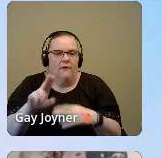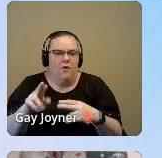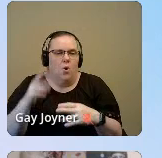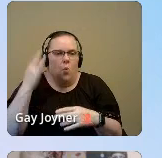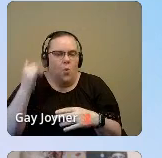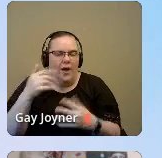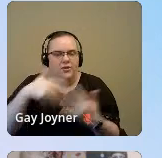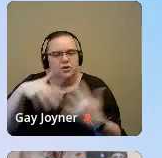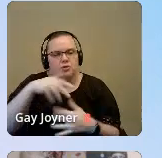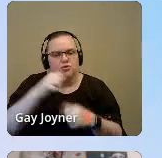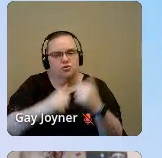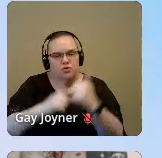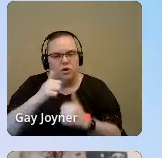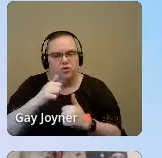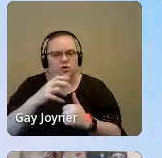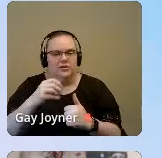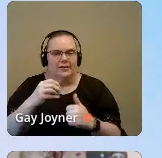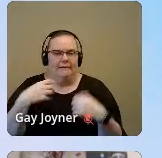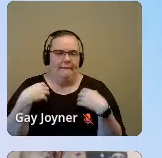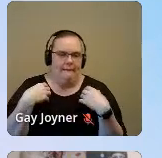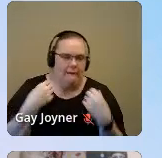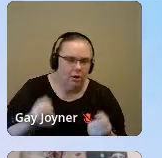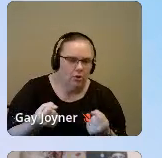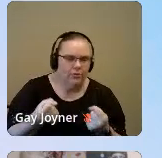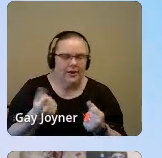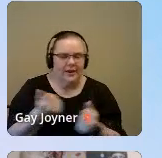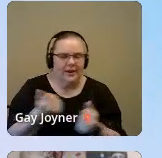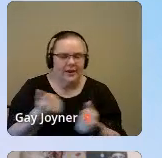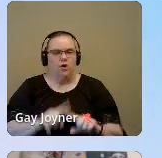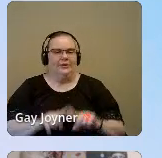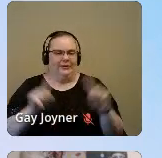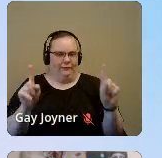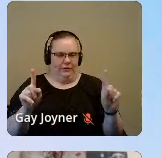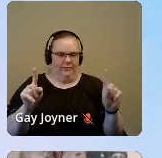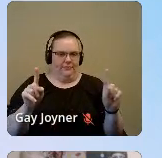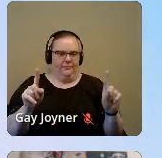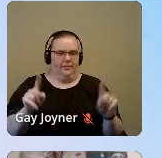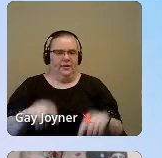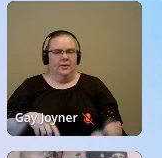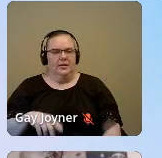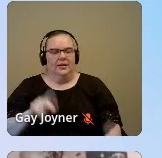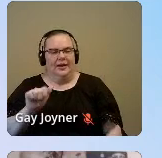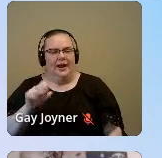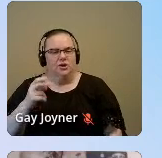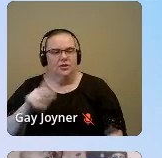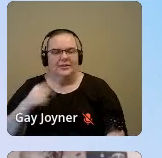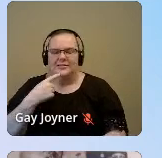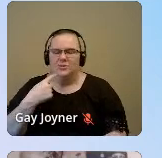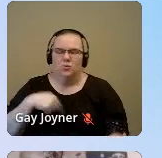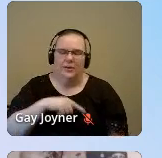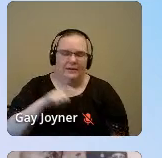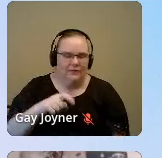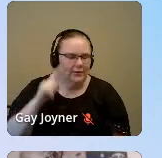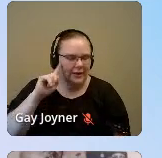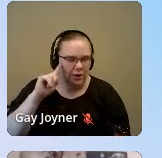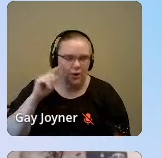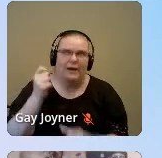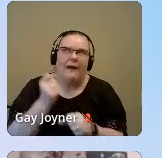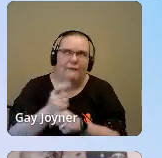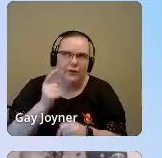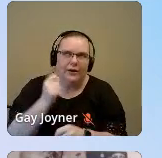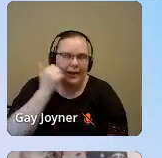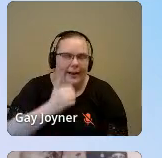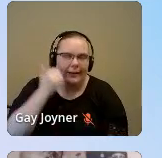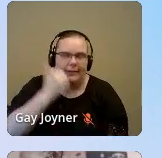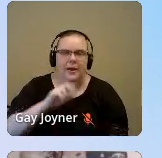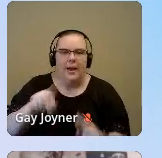to access conventional treatment. And Ashley says, every day we have to hear about a black person being killed by police. It would be so helpful if we